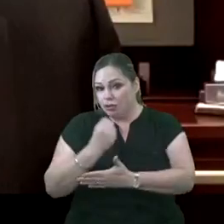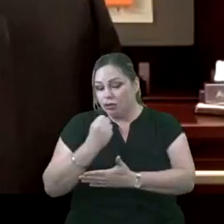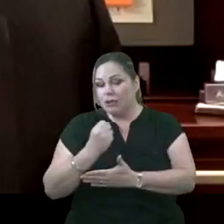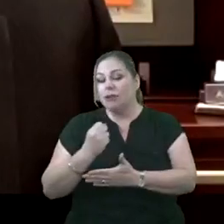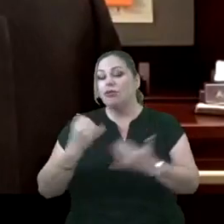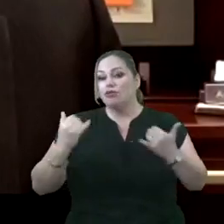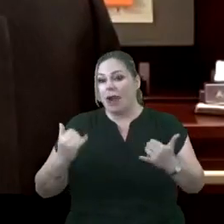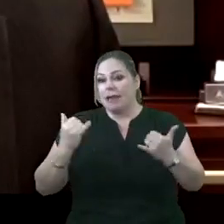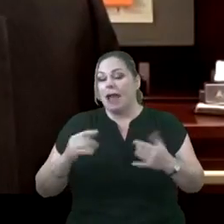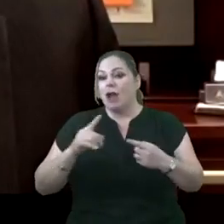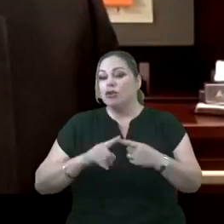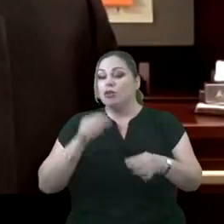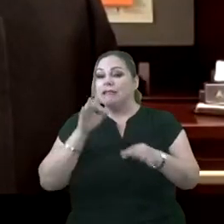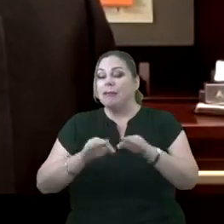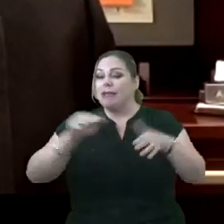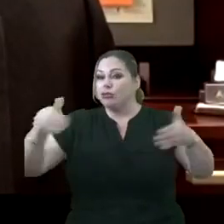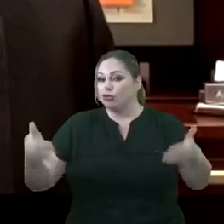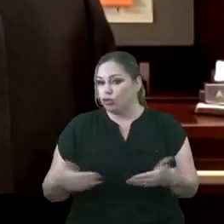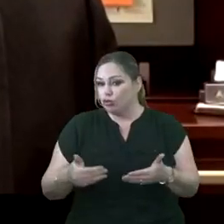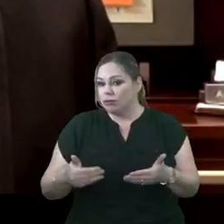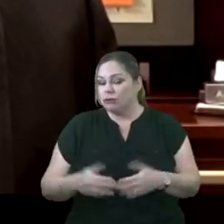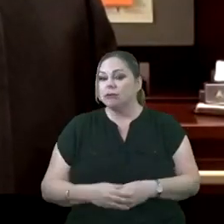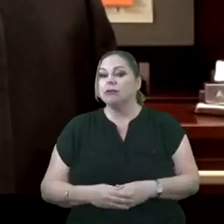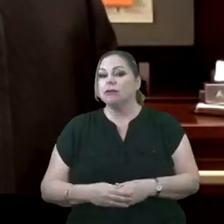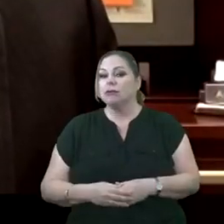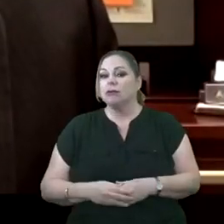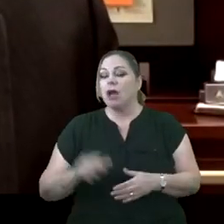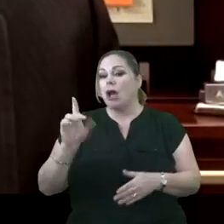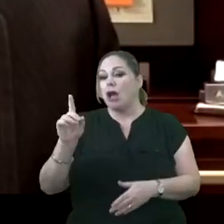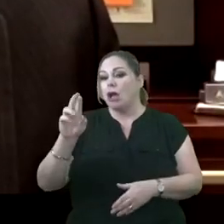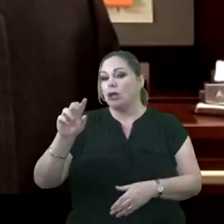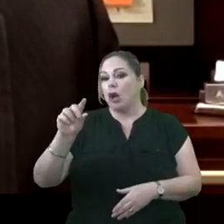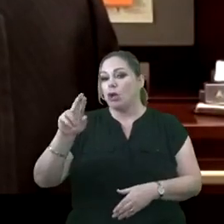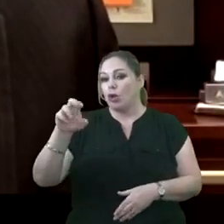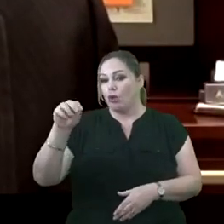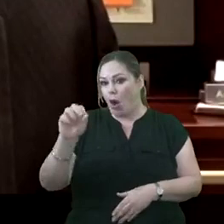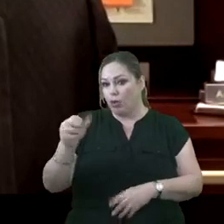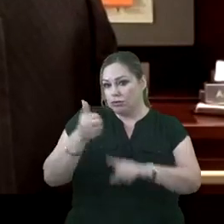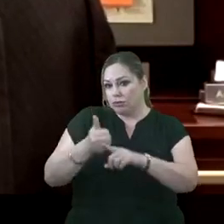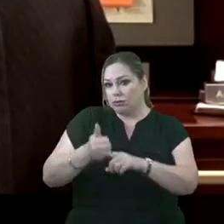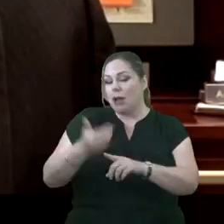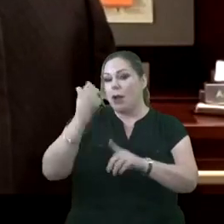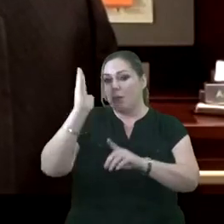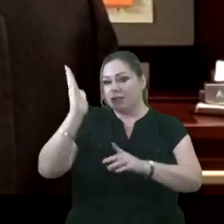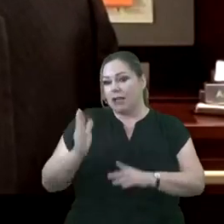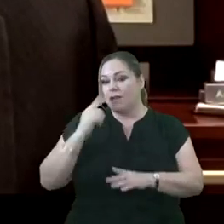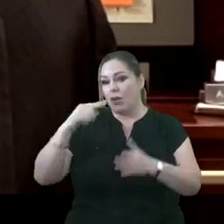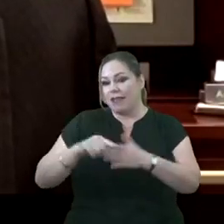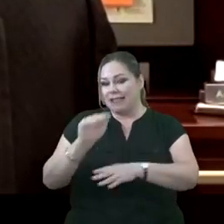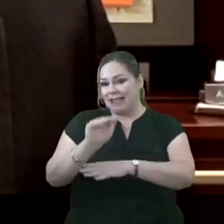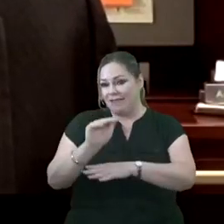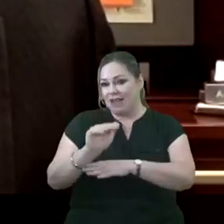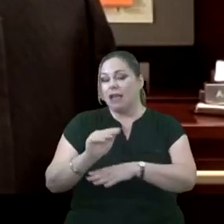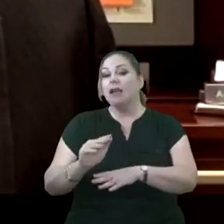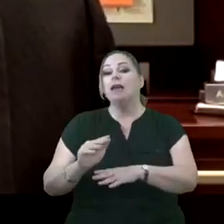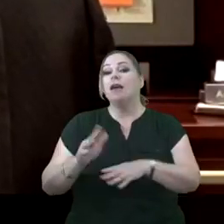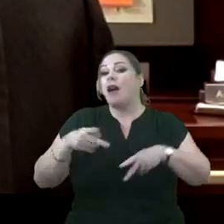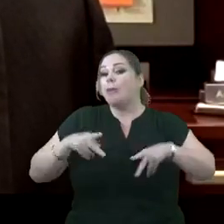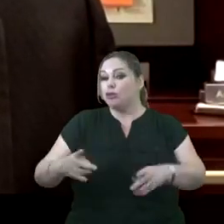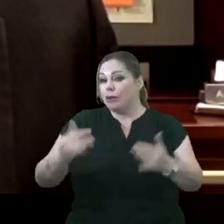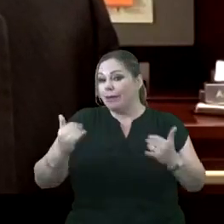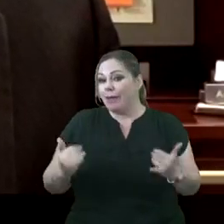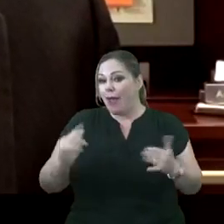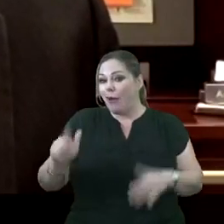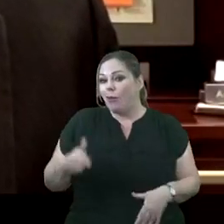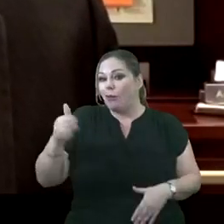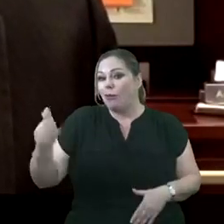right now to just simply introduce Dr. Gross as the presenter for this evening and give her the opportunity